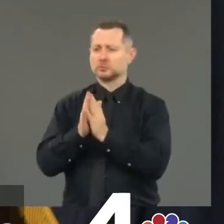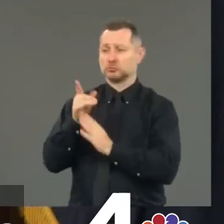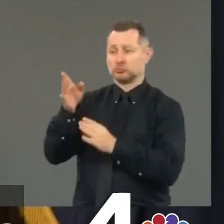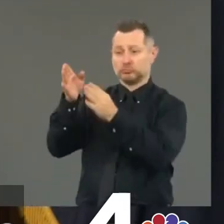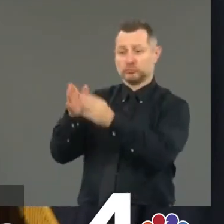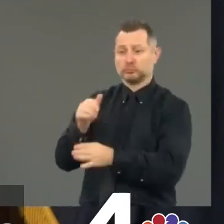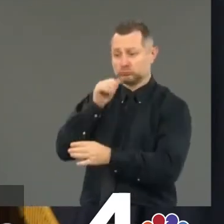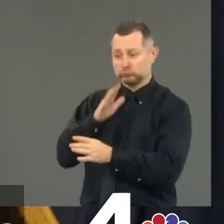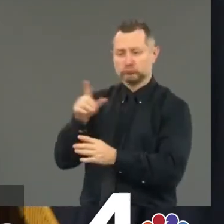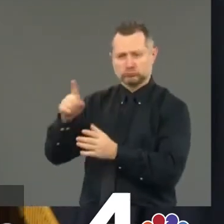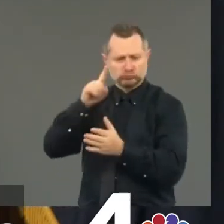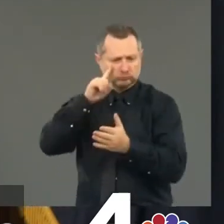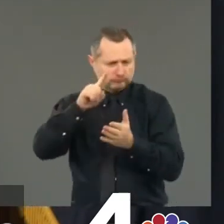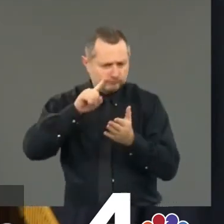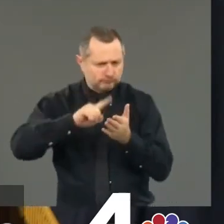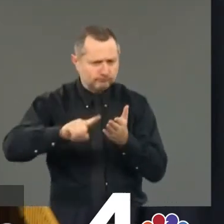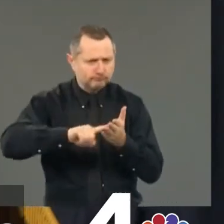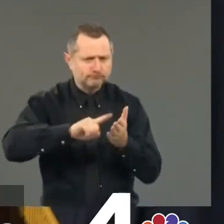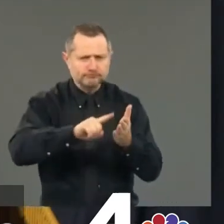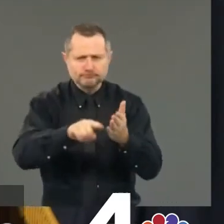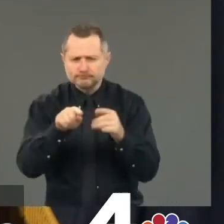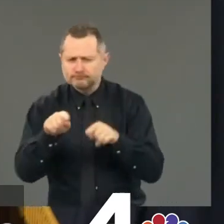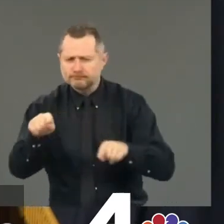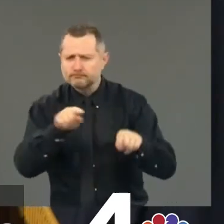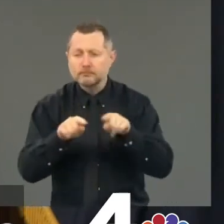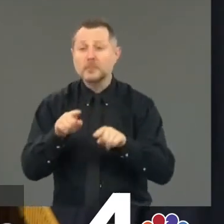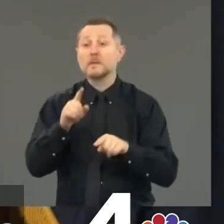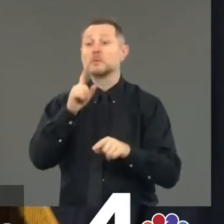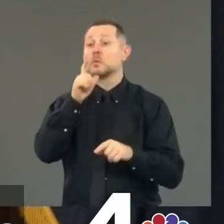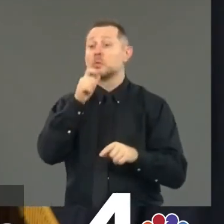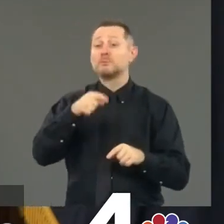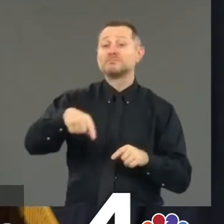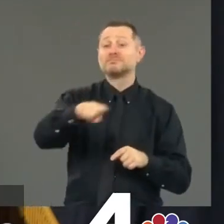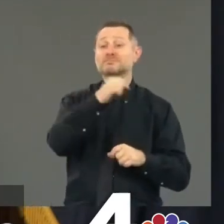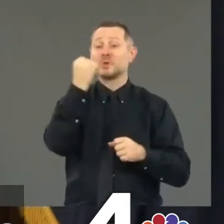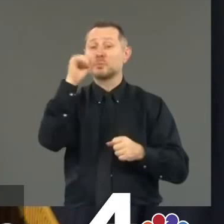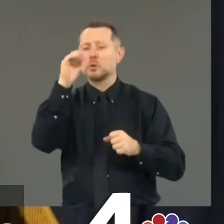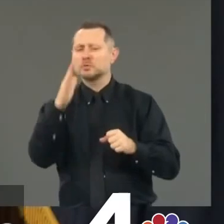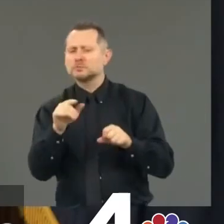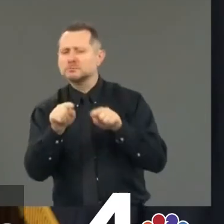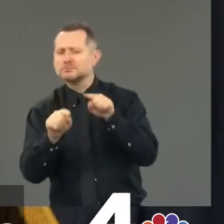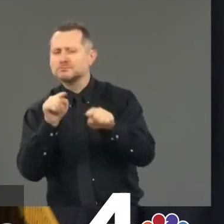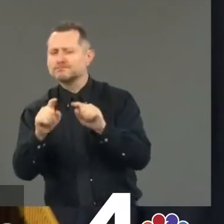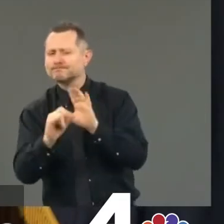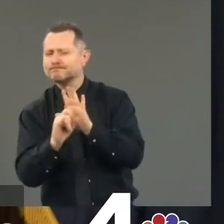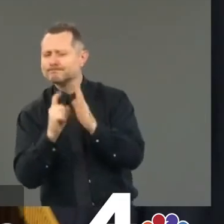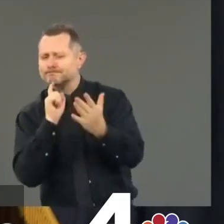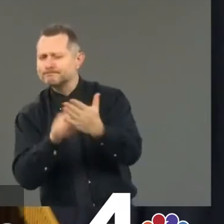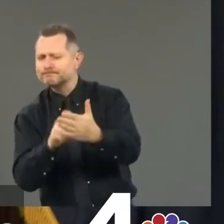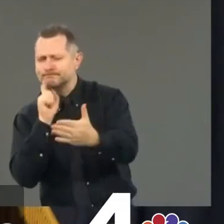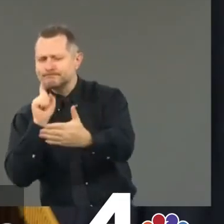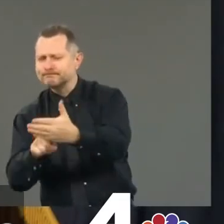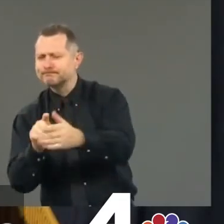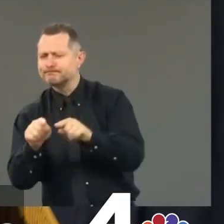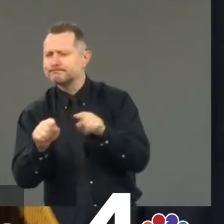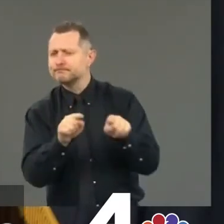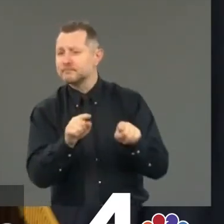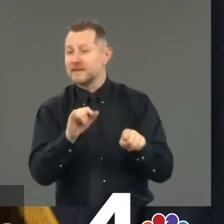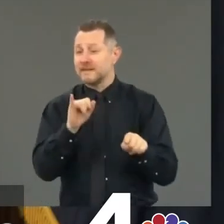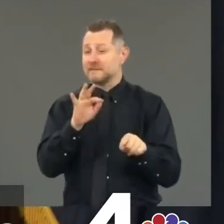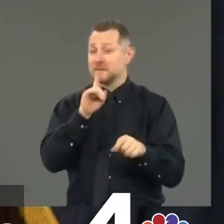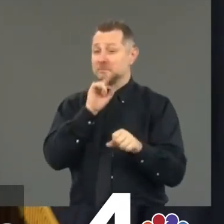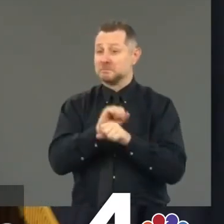review these demonstrations that are ongoing last night, if there are additional